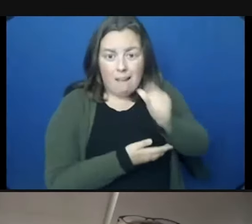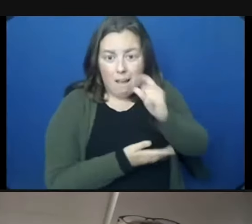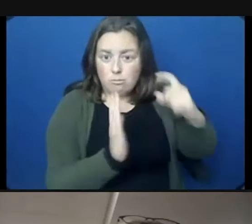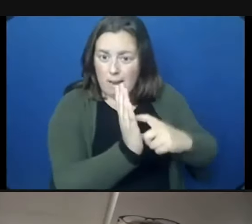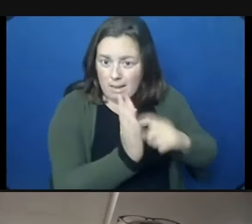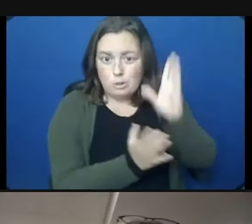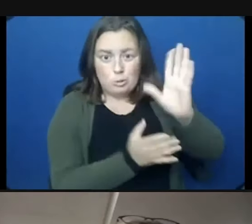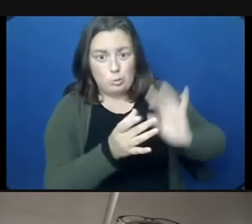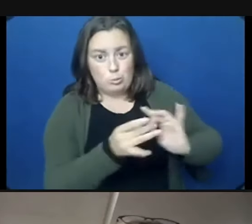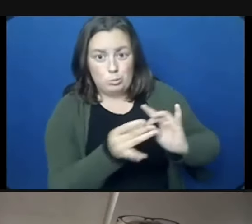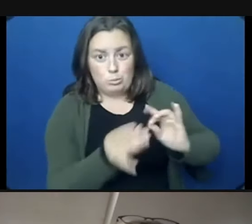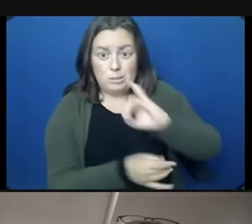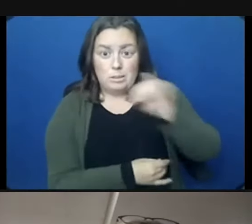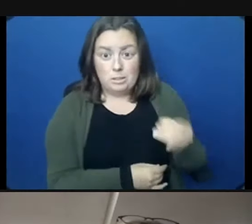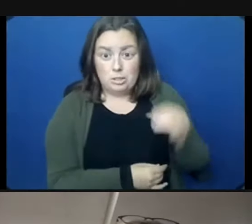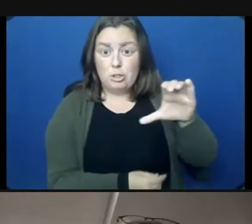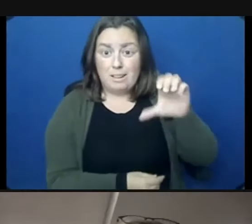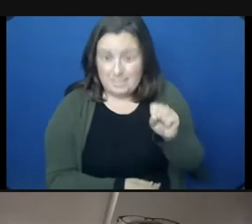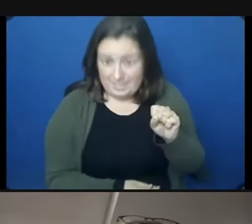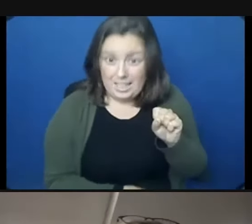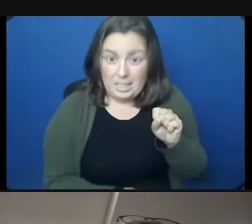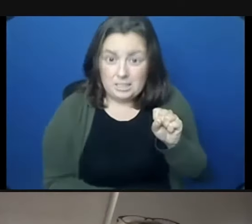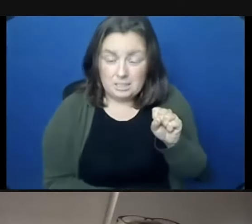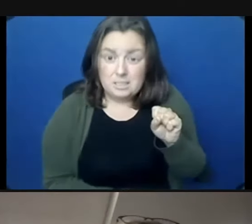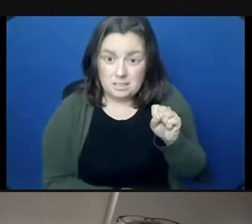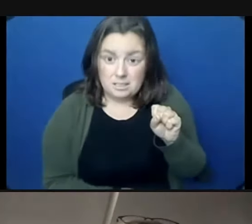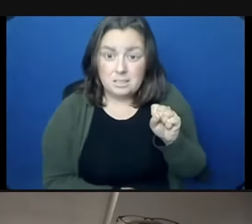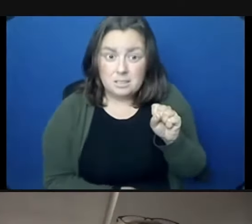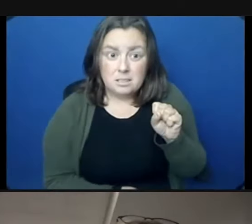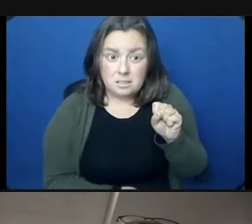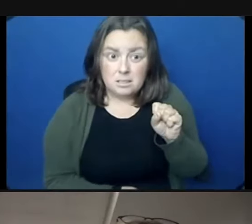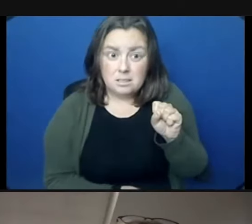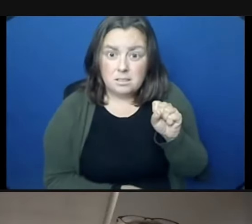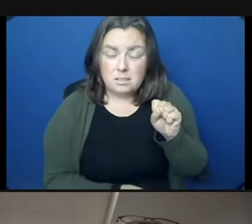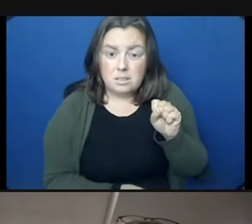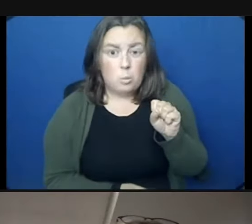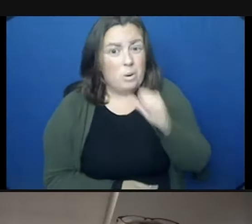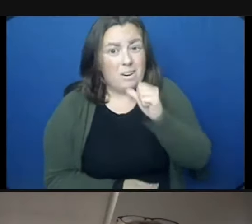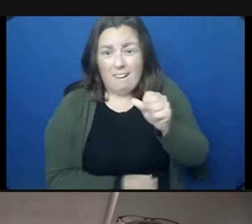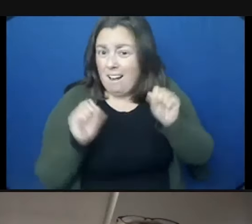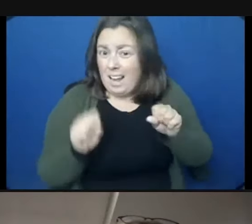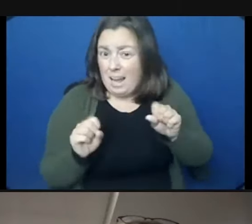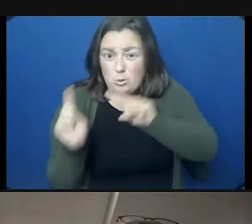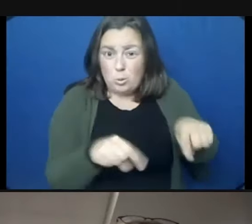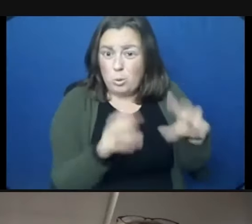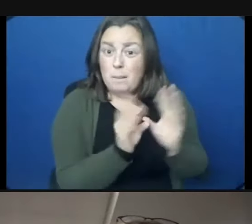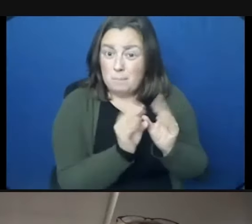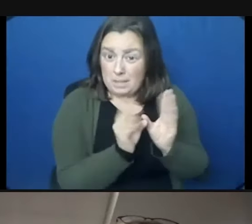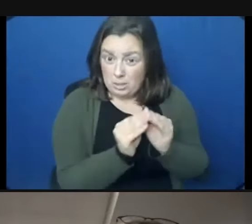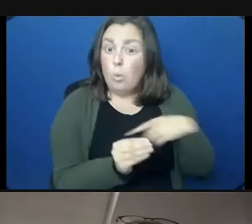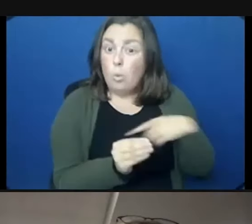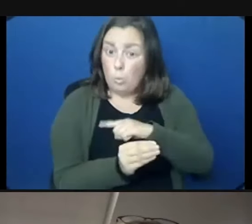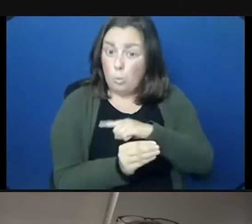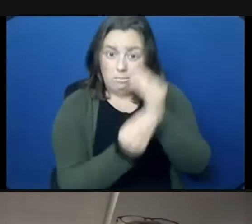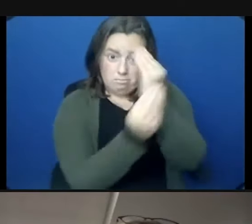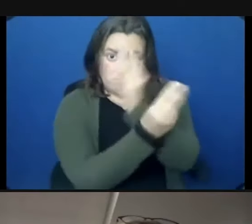Since many members of the JCS community were warning, we were not able to be present at the last meeting, but we communicated that we would be prepared to